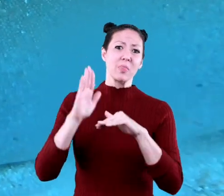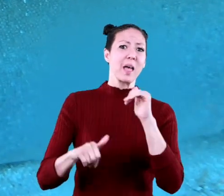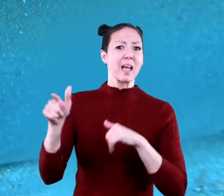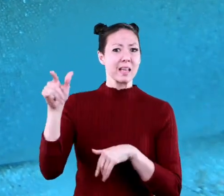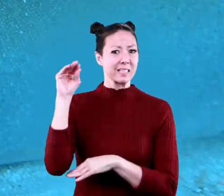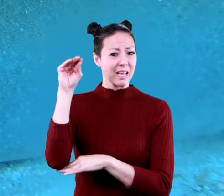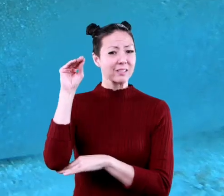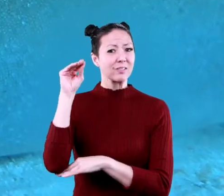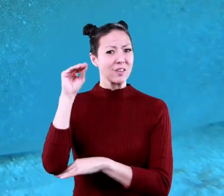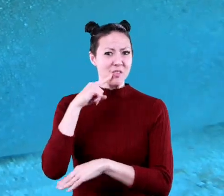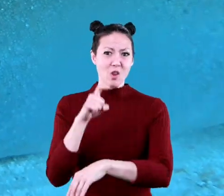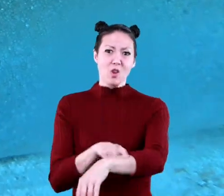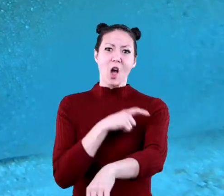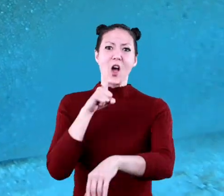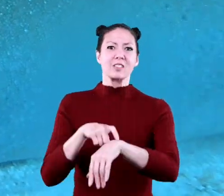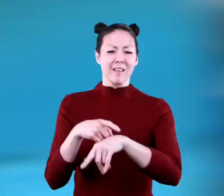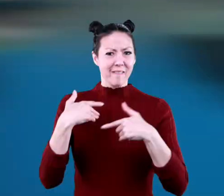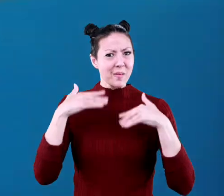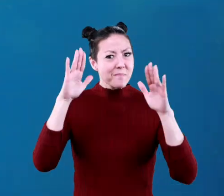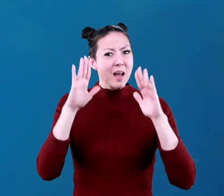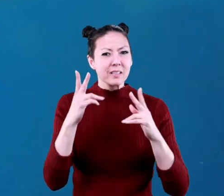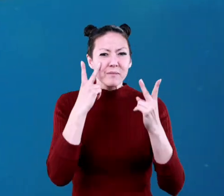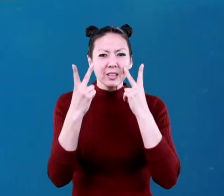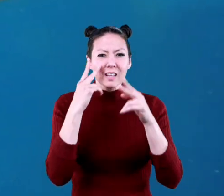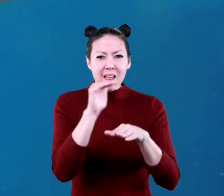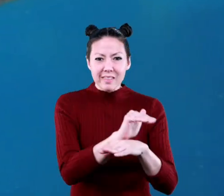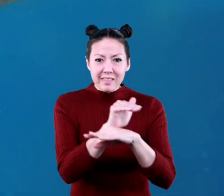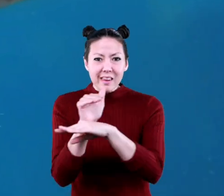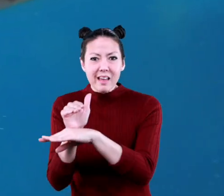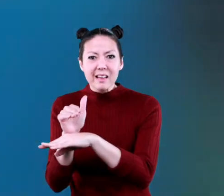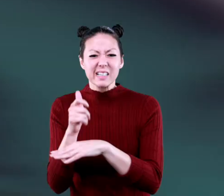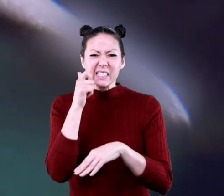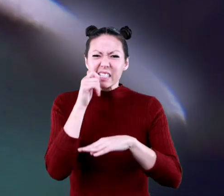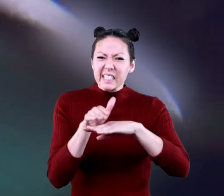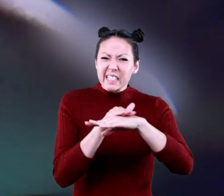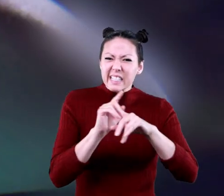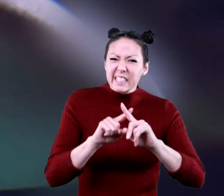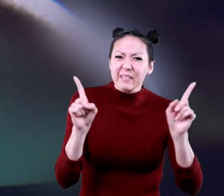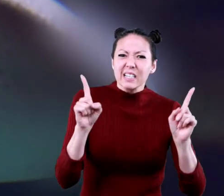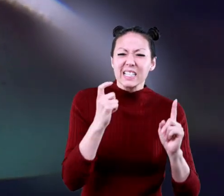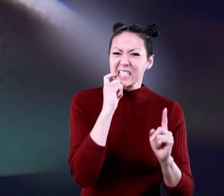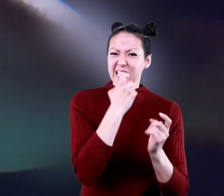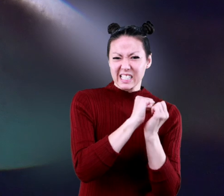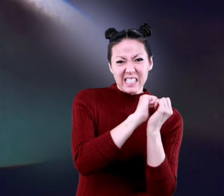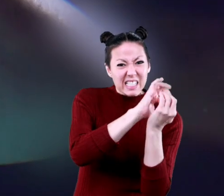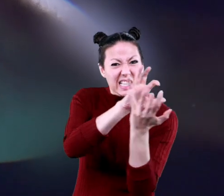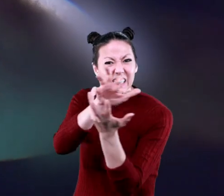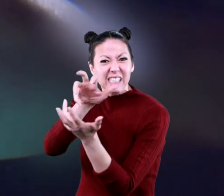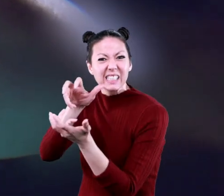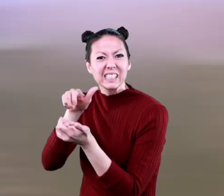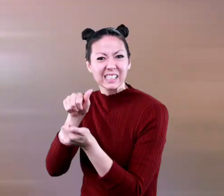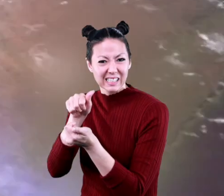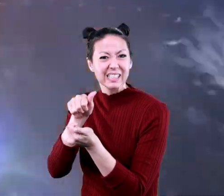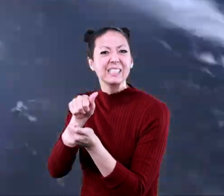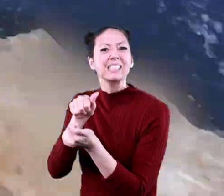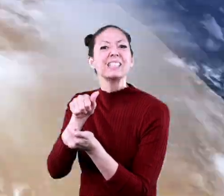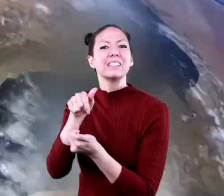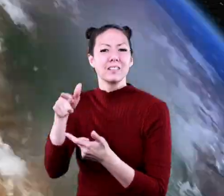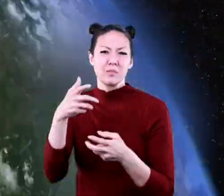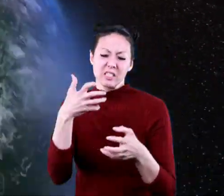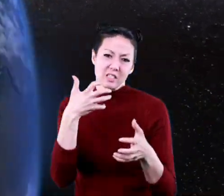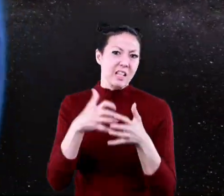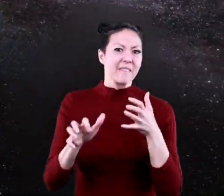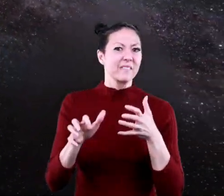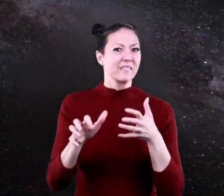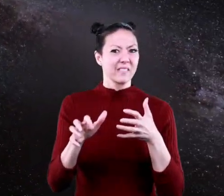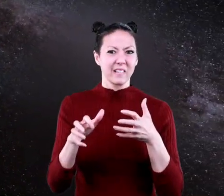They have amazing night vision eyes, sandpapery skin, and tons of sharp teeth that make them some of the toughest